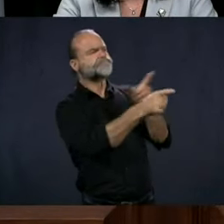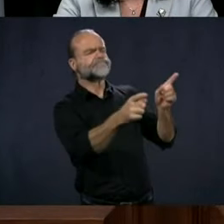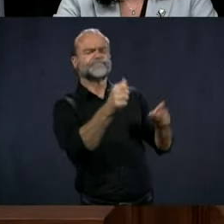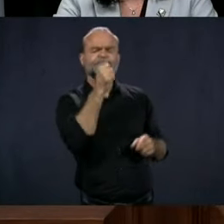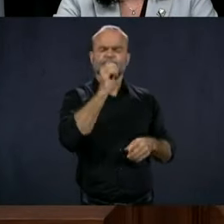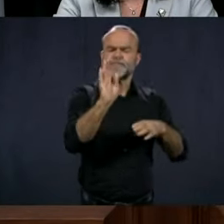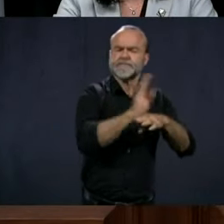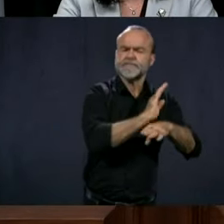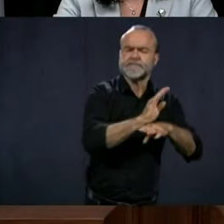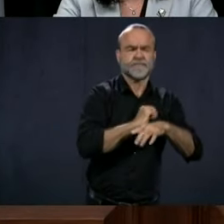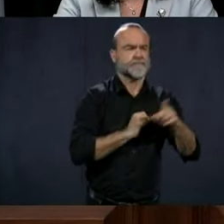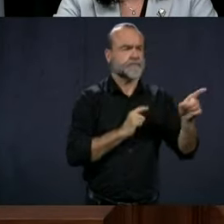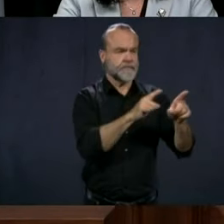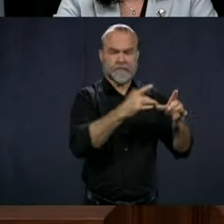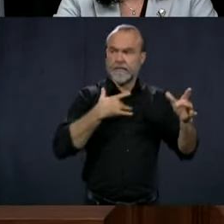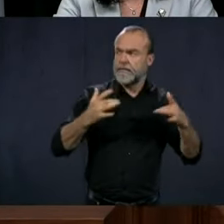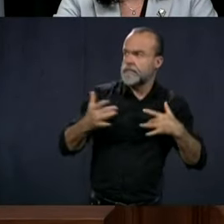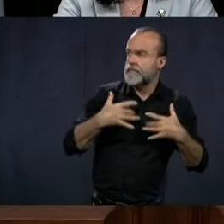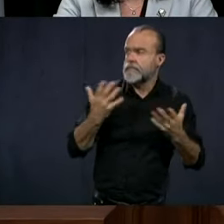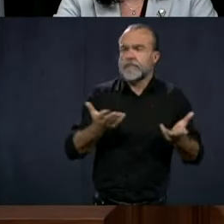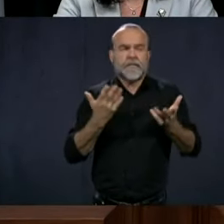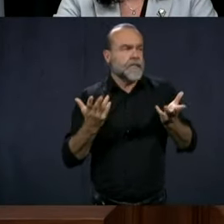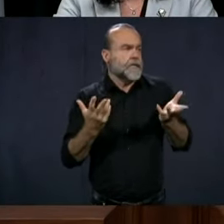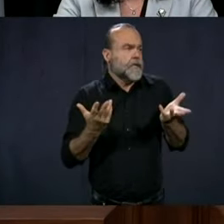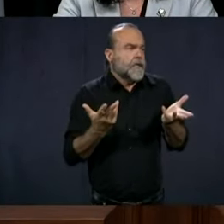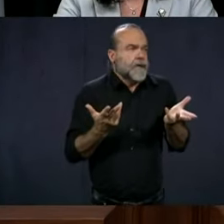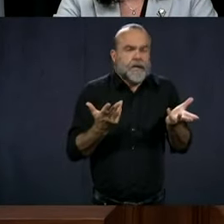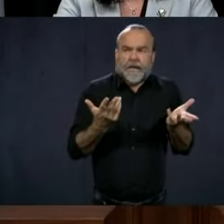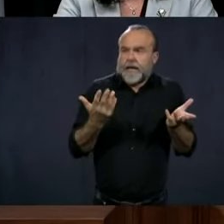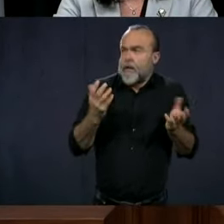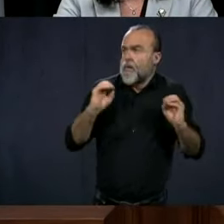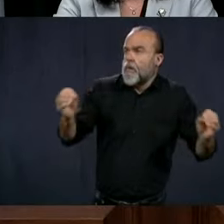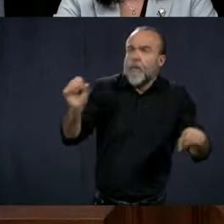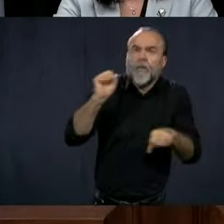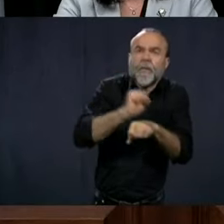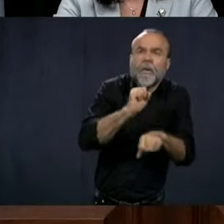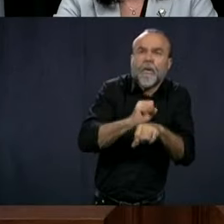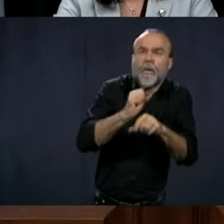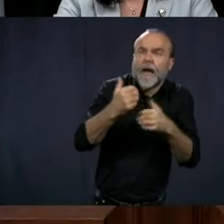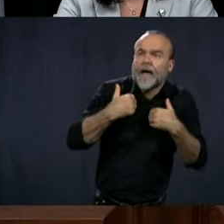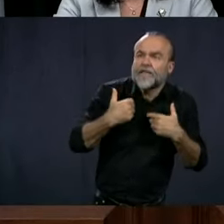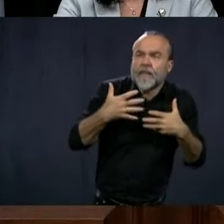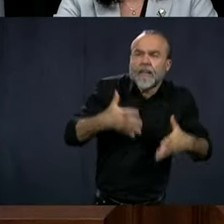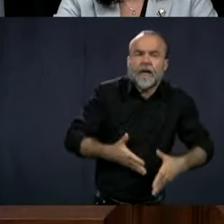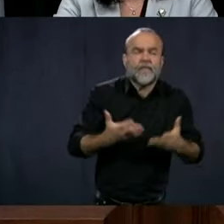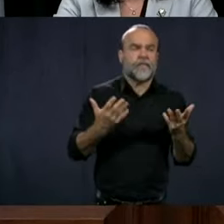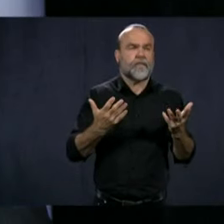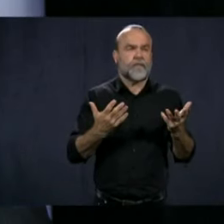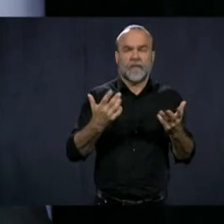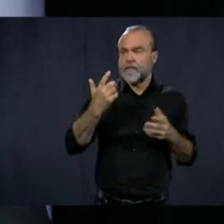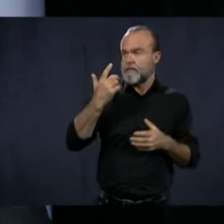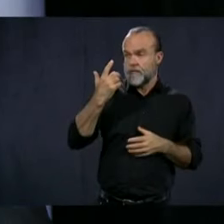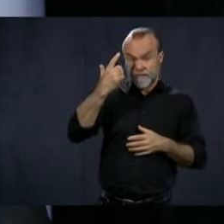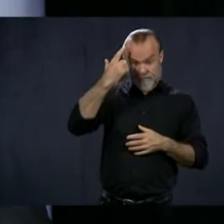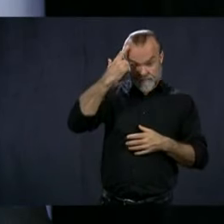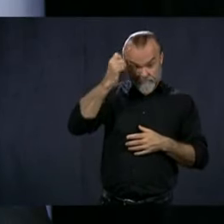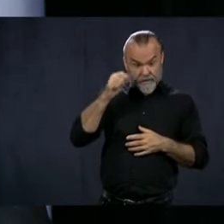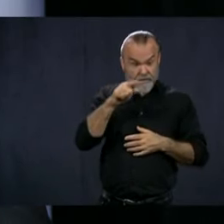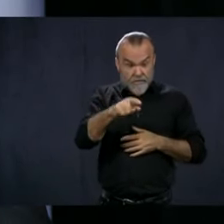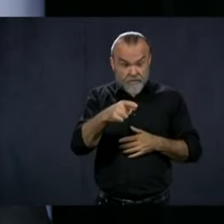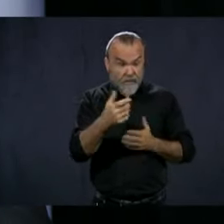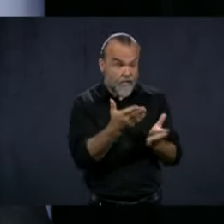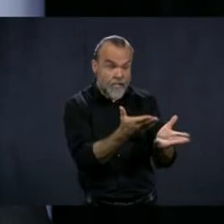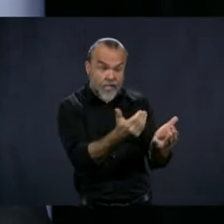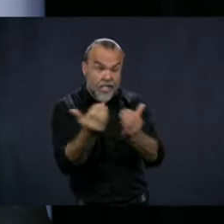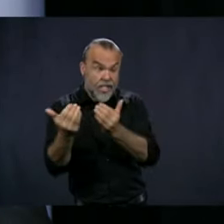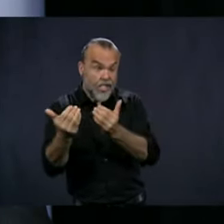worried they will be left without any employees once you start recruiting workers at a